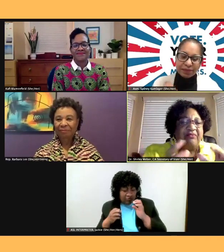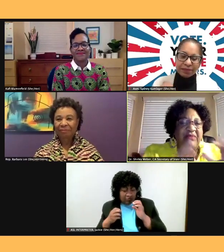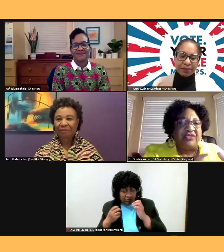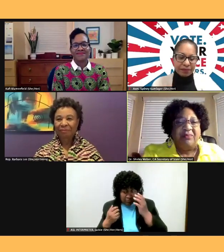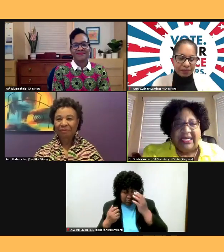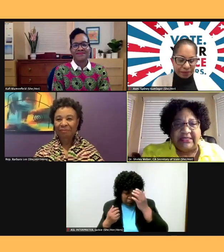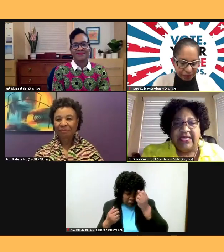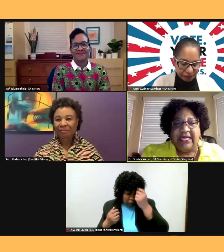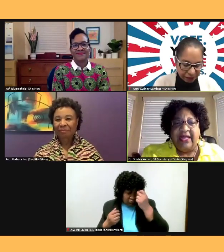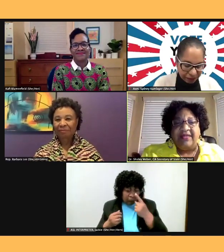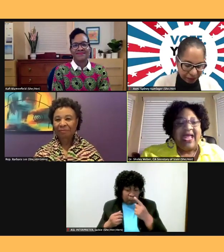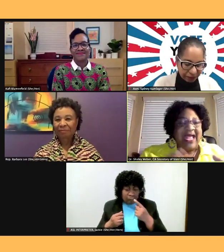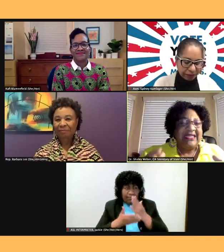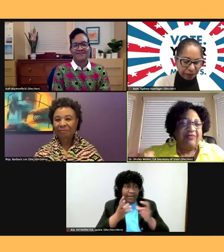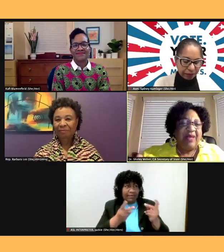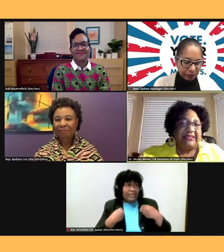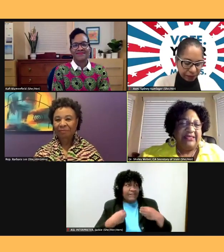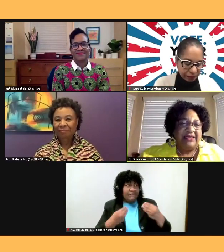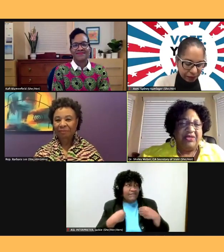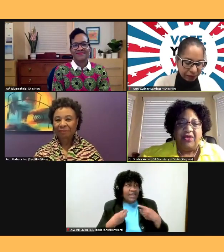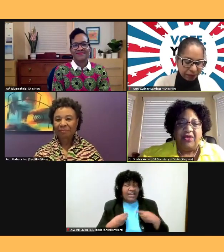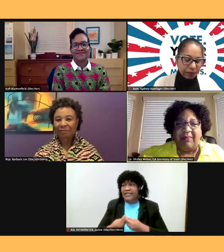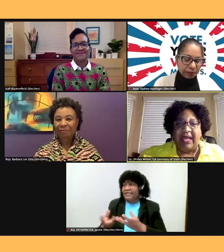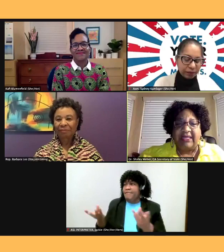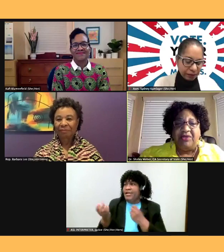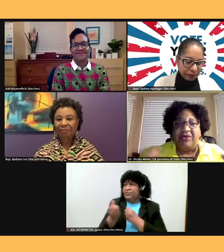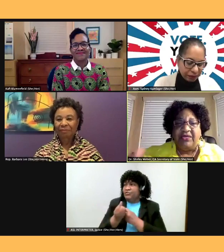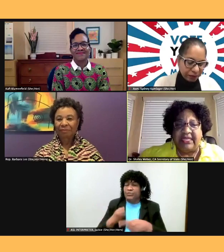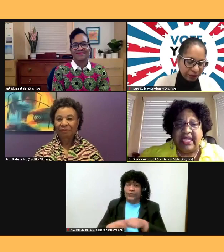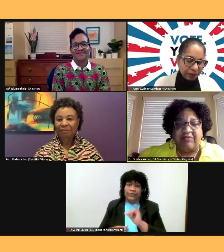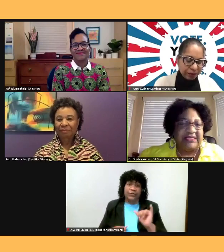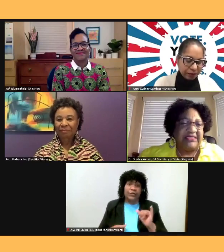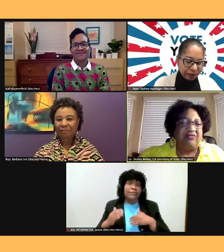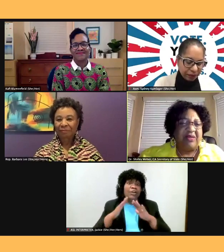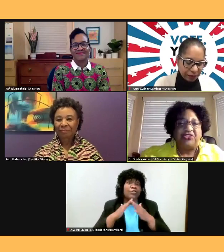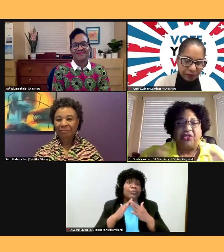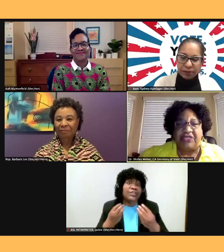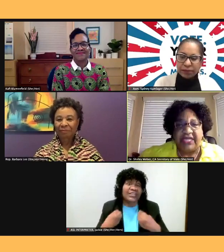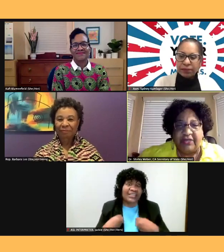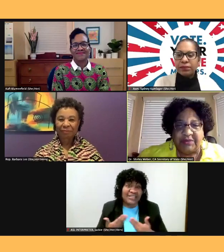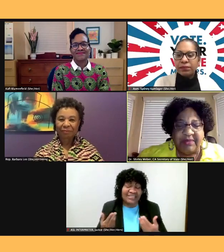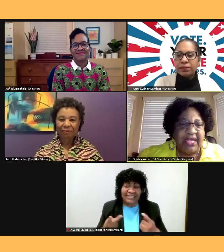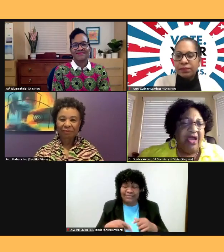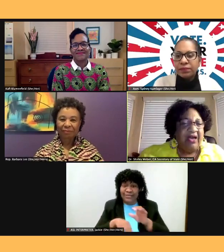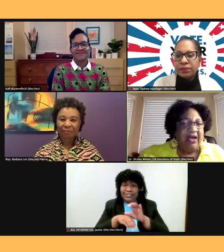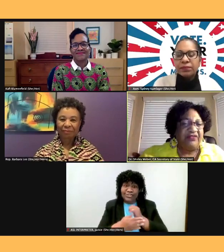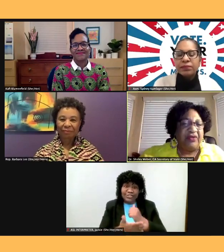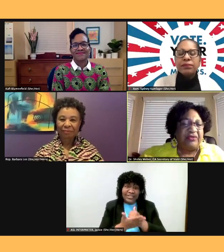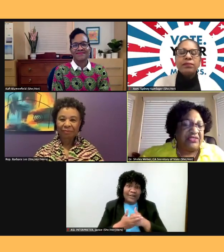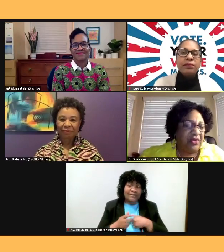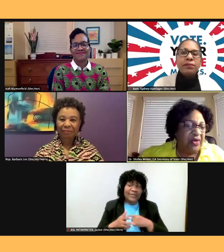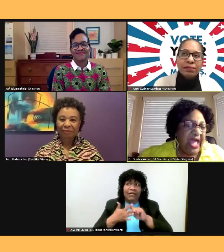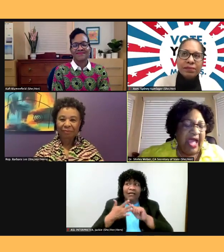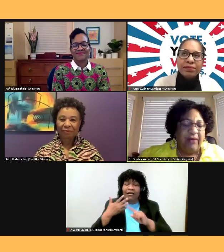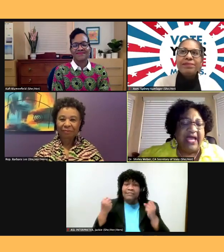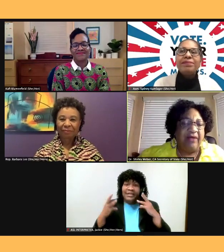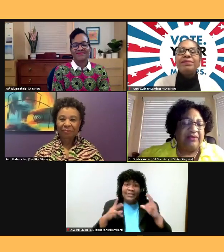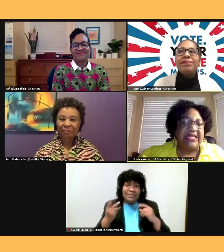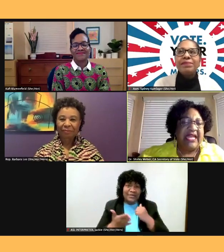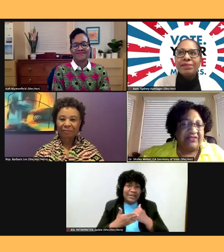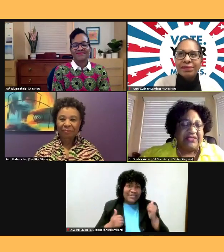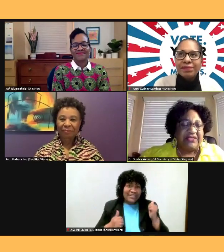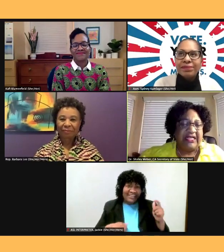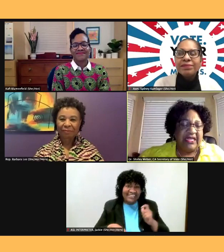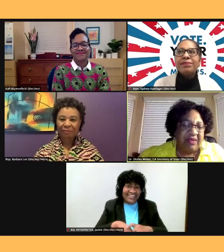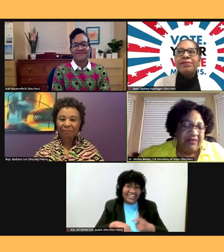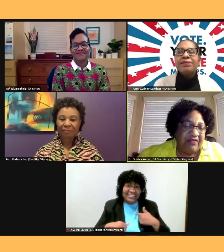that I had to give back to them. You know, my community gave me stuff. My church helped me, all these folks. And so I was, I was an activist as my